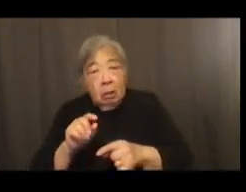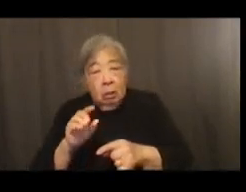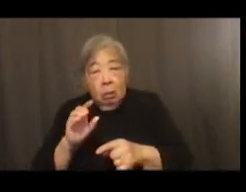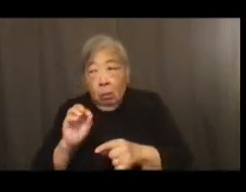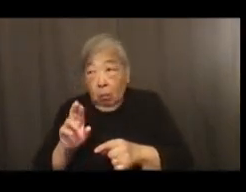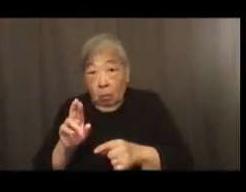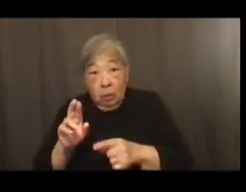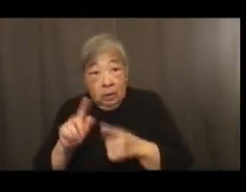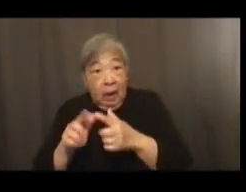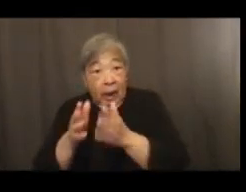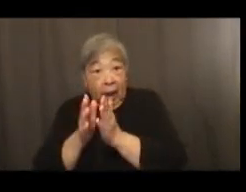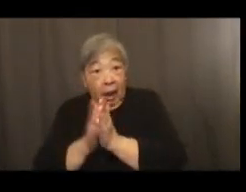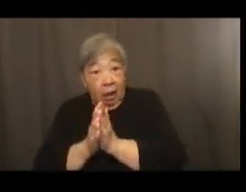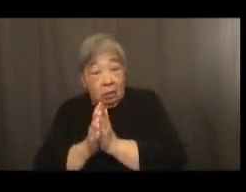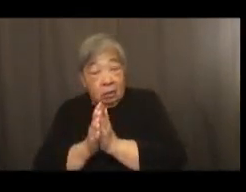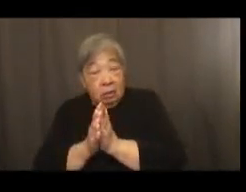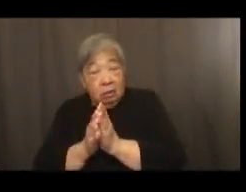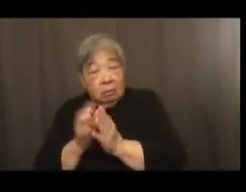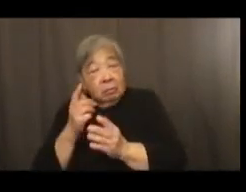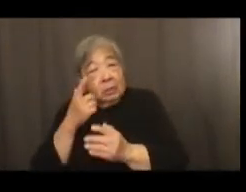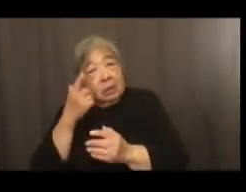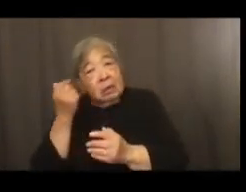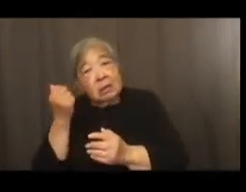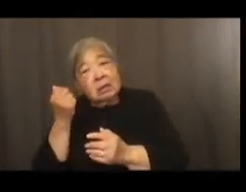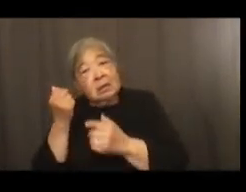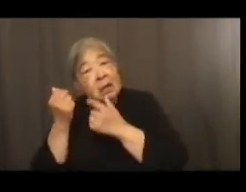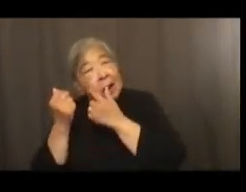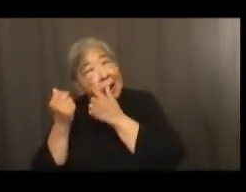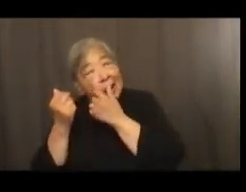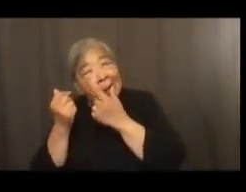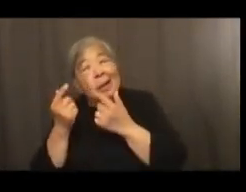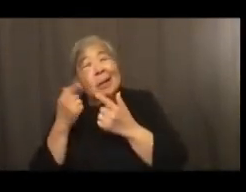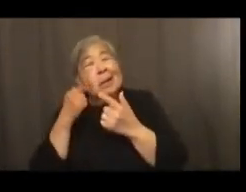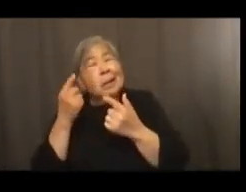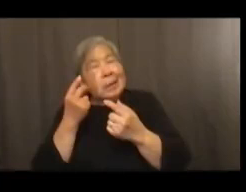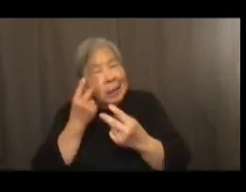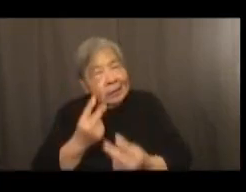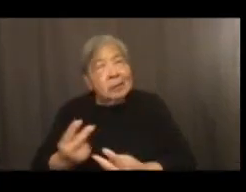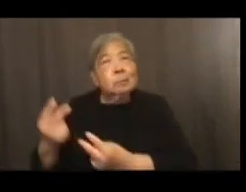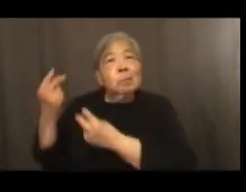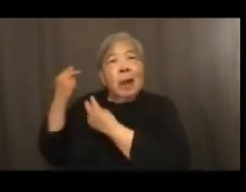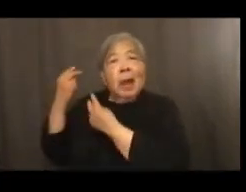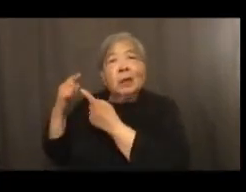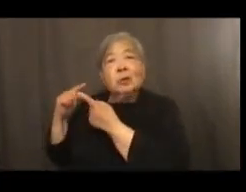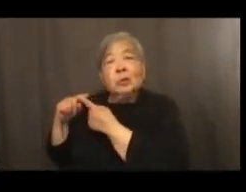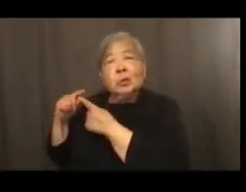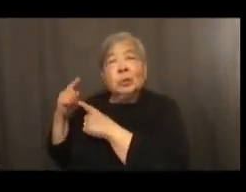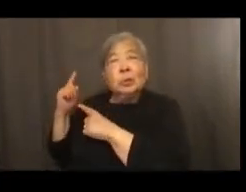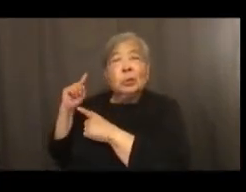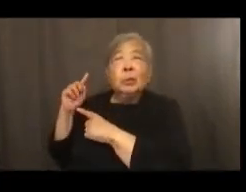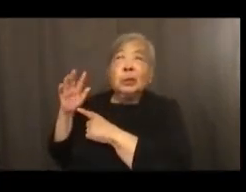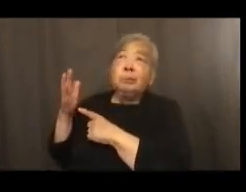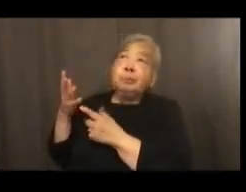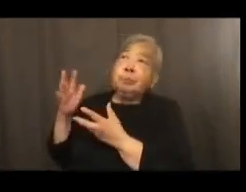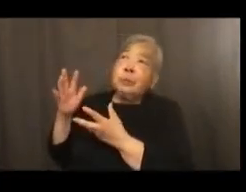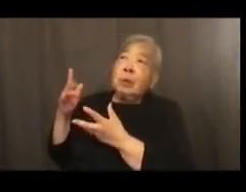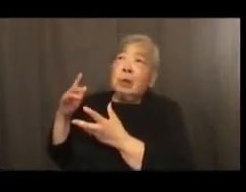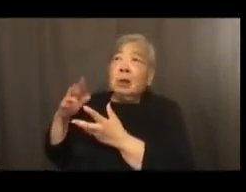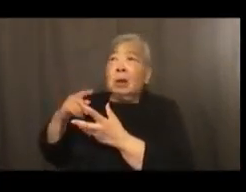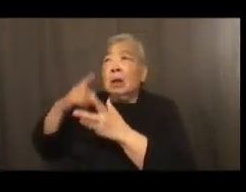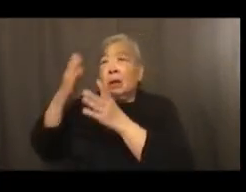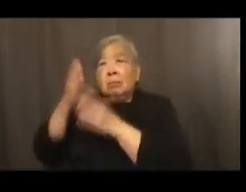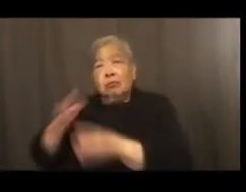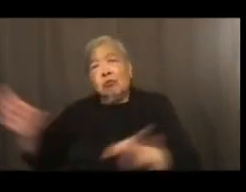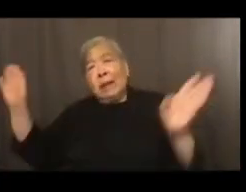in a sense that it takes us back into that kind of a grand sweeping